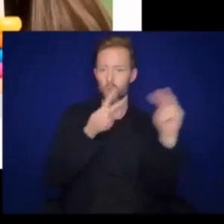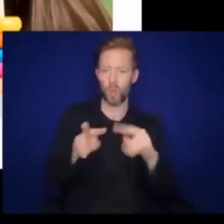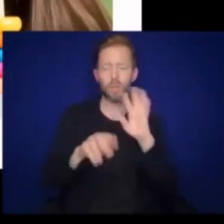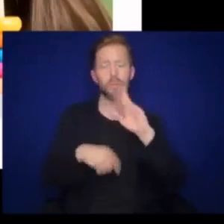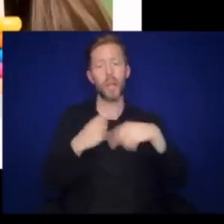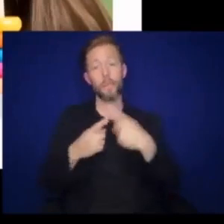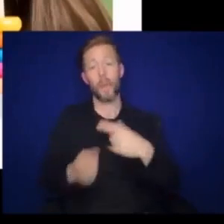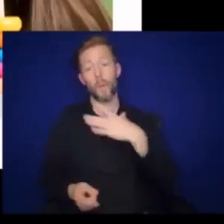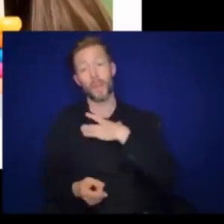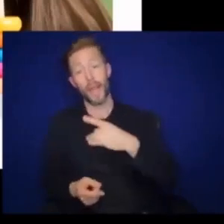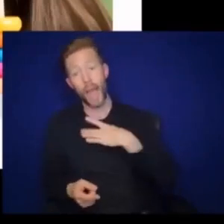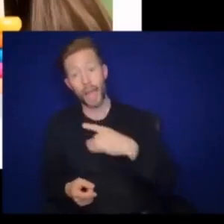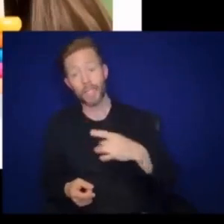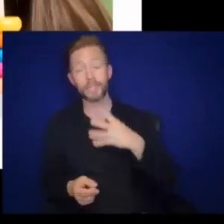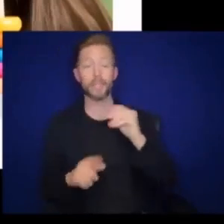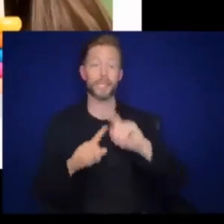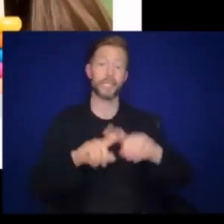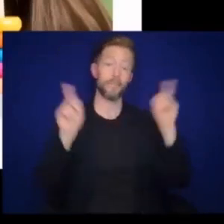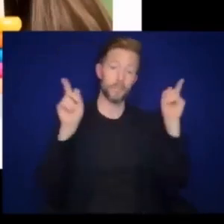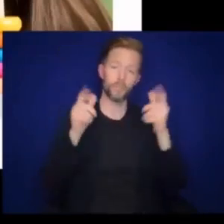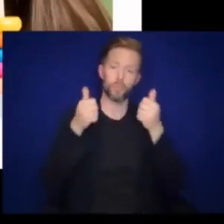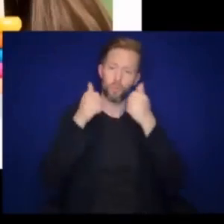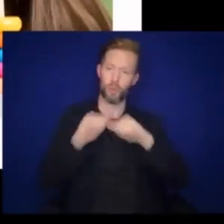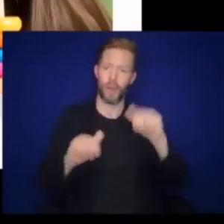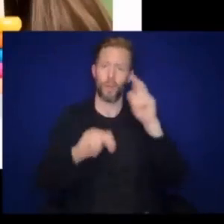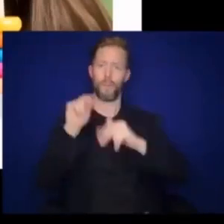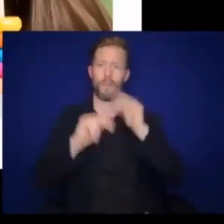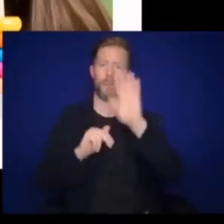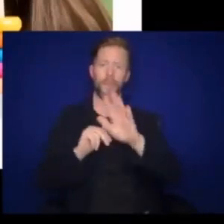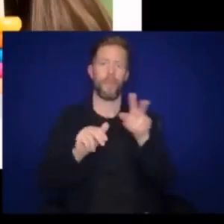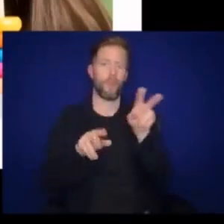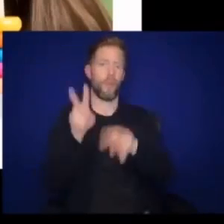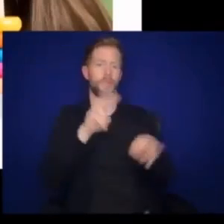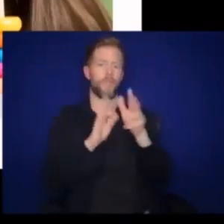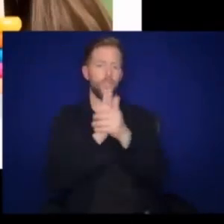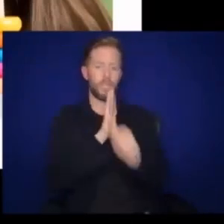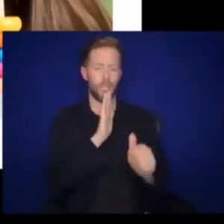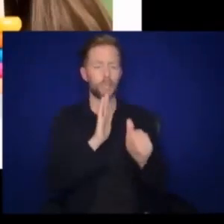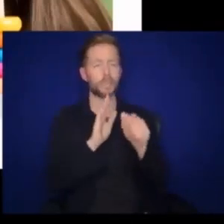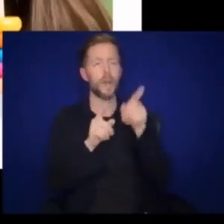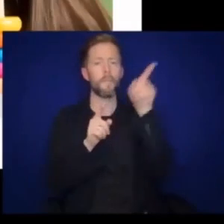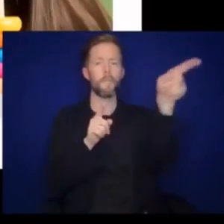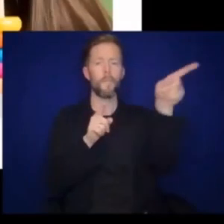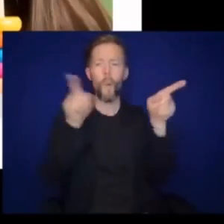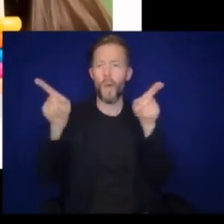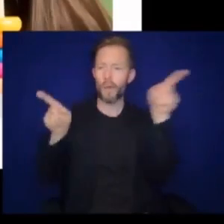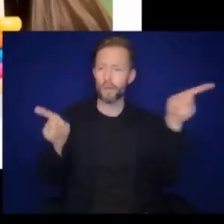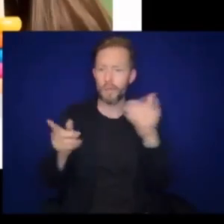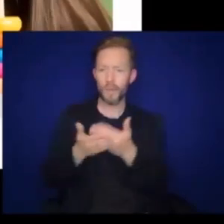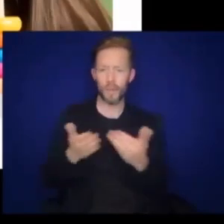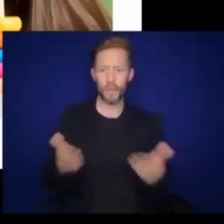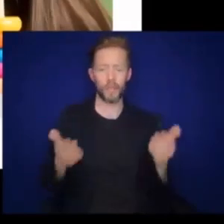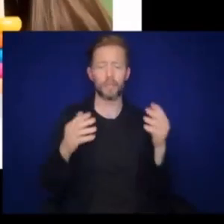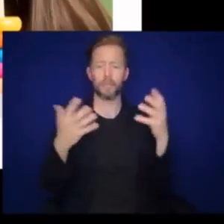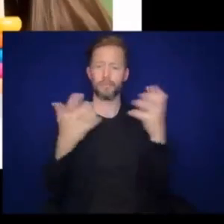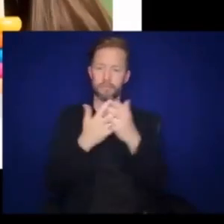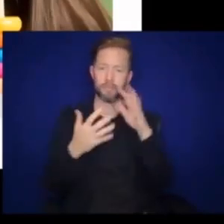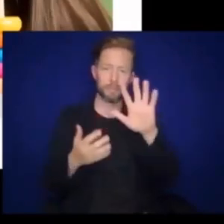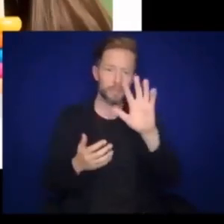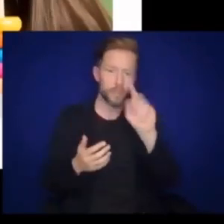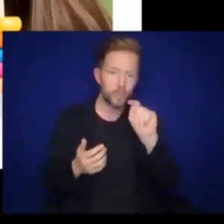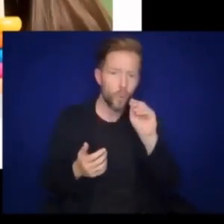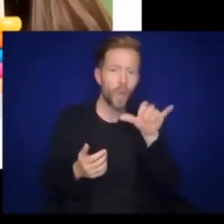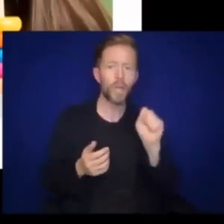Talk about likes and differences. Try to build their observational skills by pointing things out. Match their